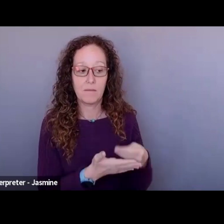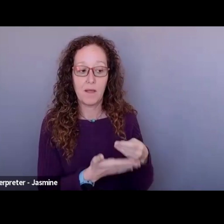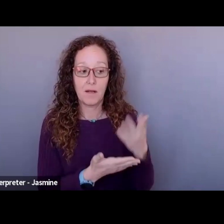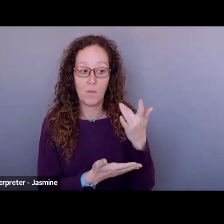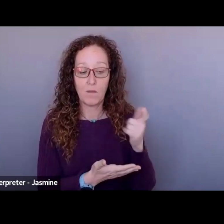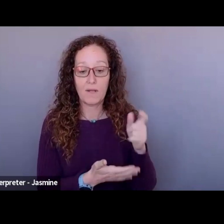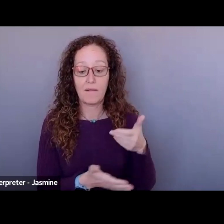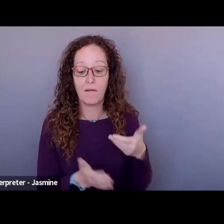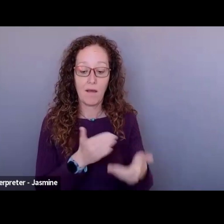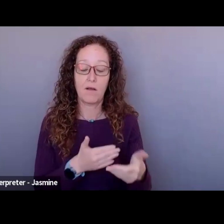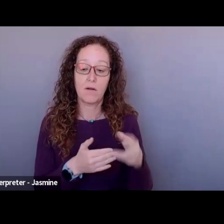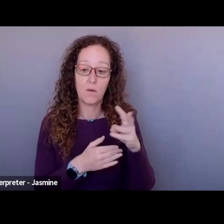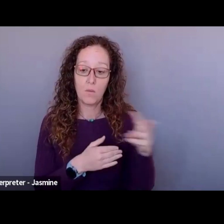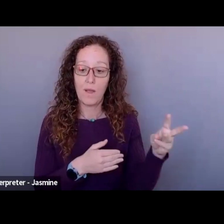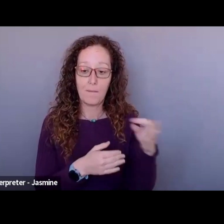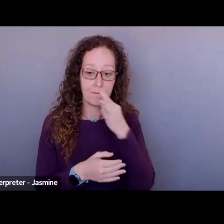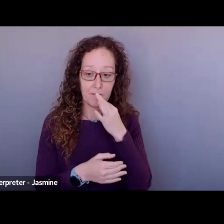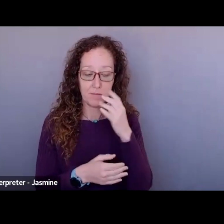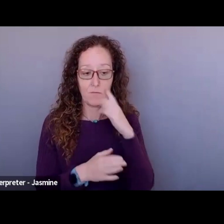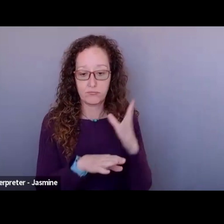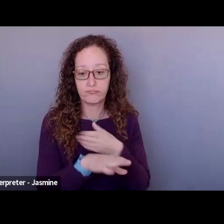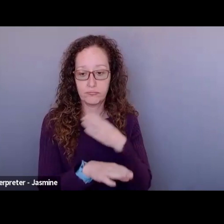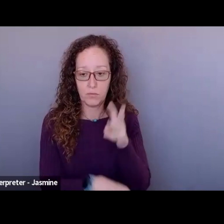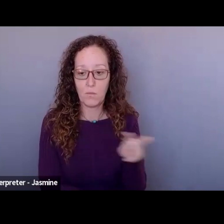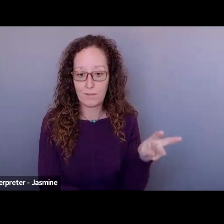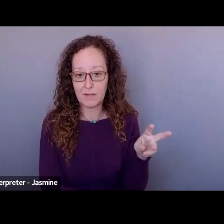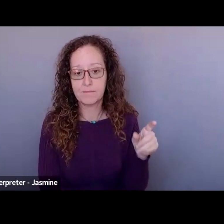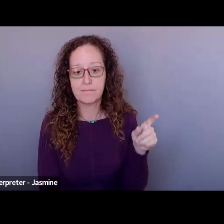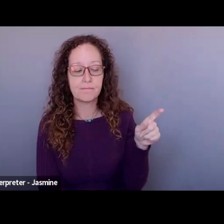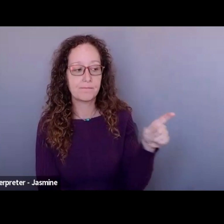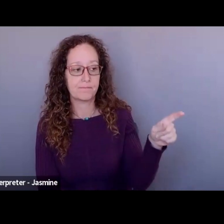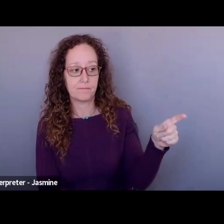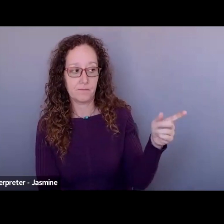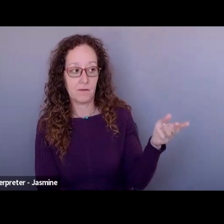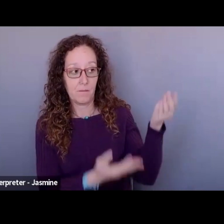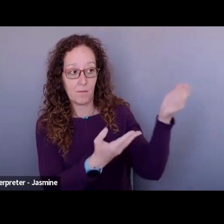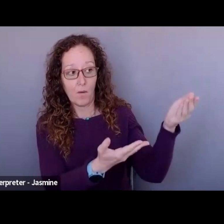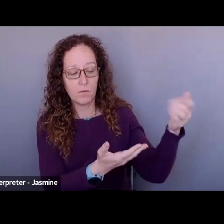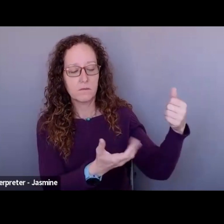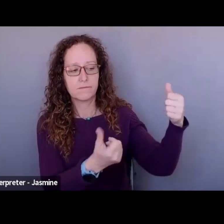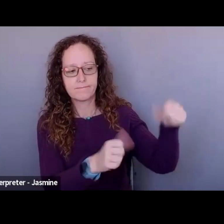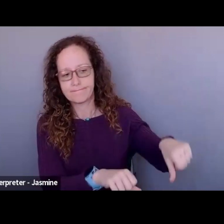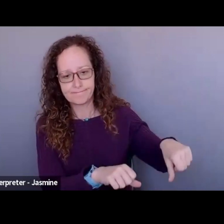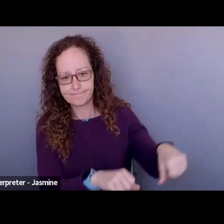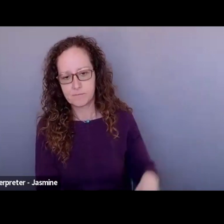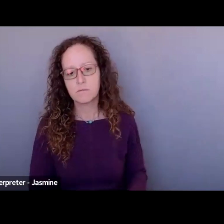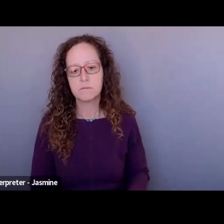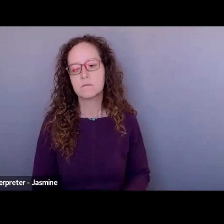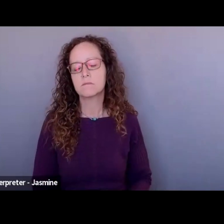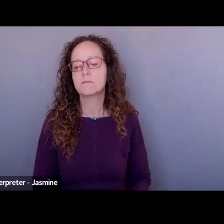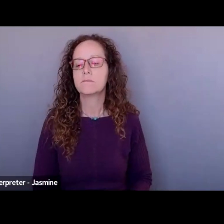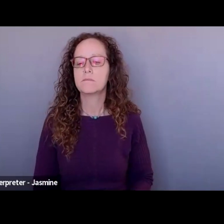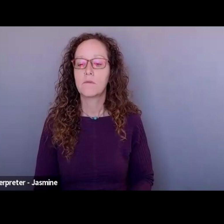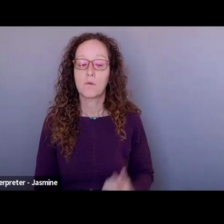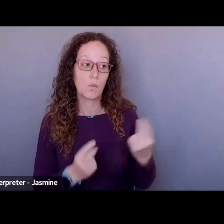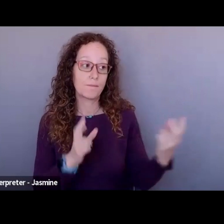website and they had been turned down. Um, and, um, we had a meeting, uh, with the